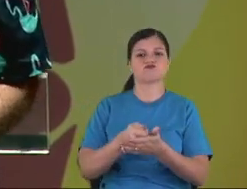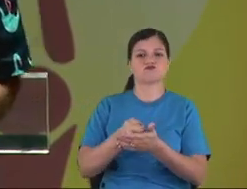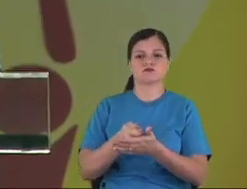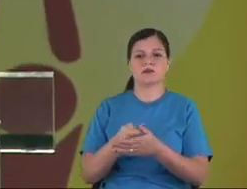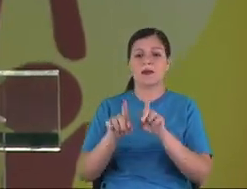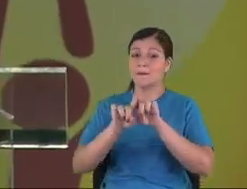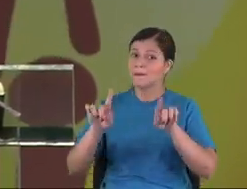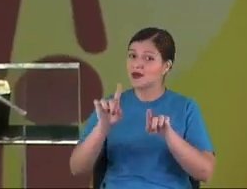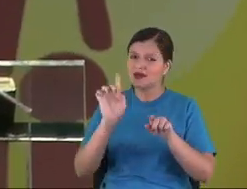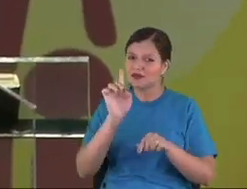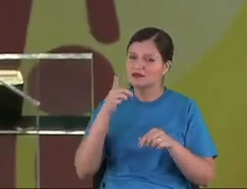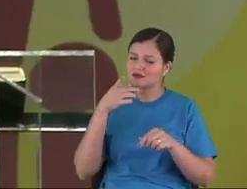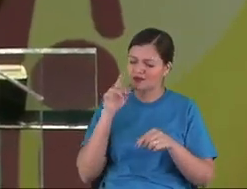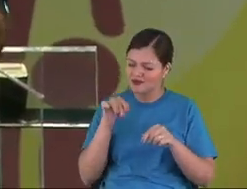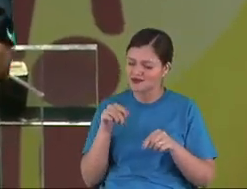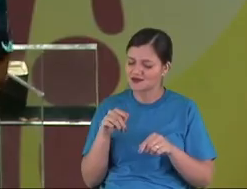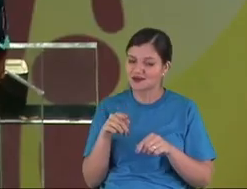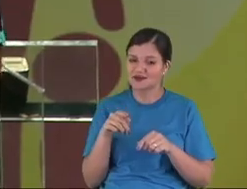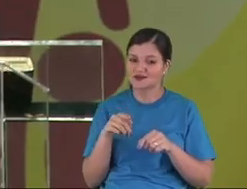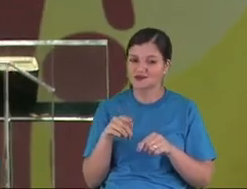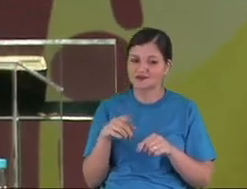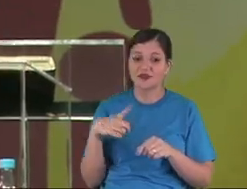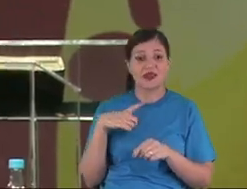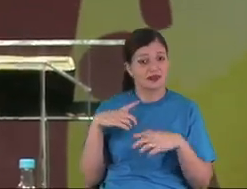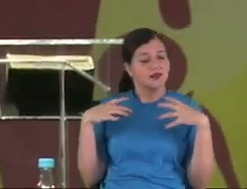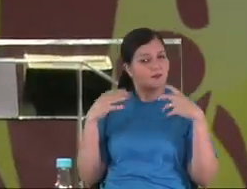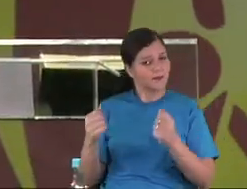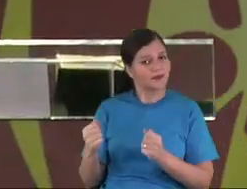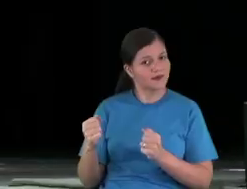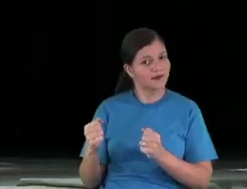But it's not about that God wants...